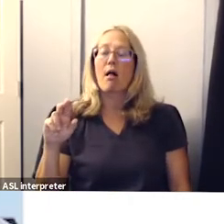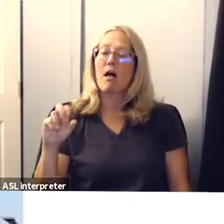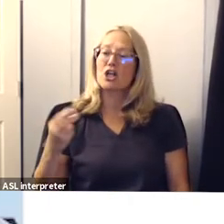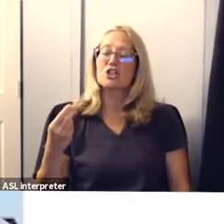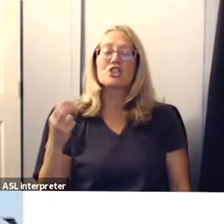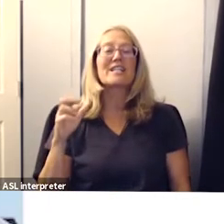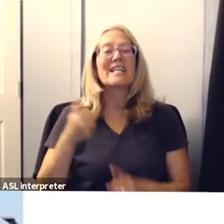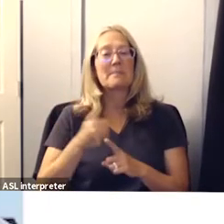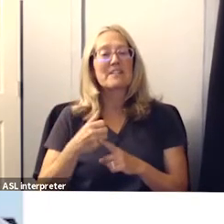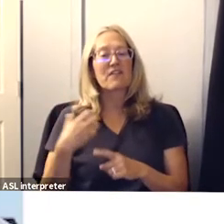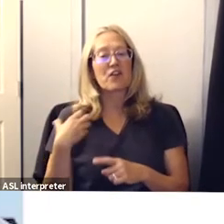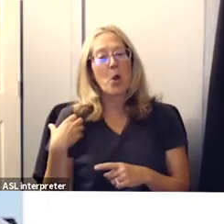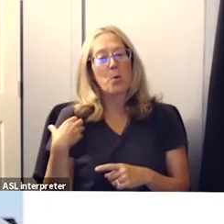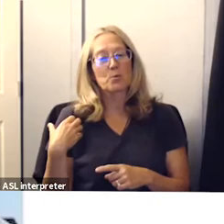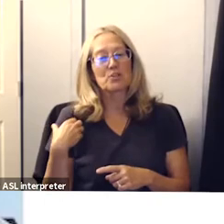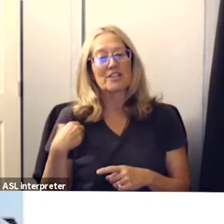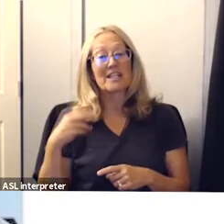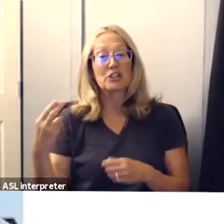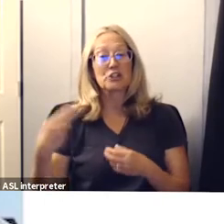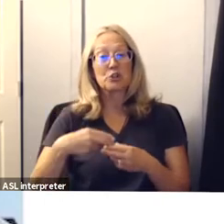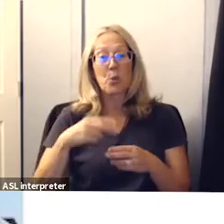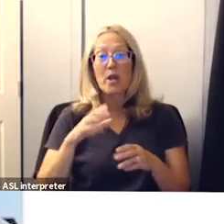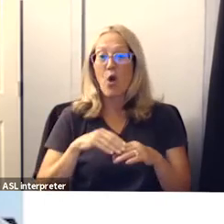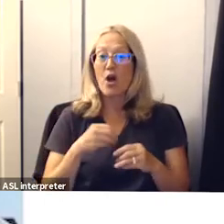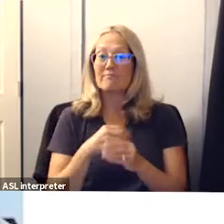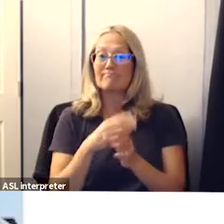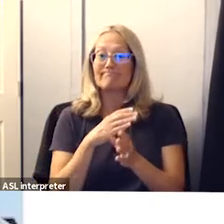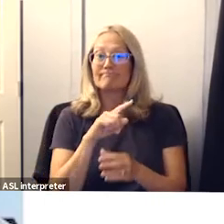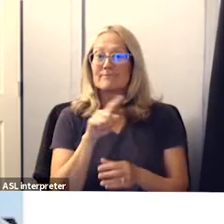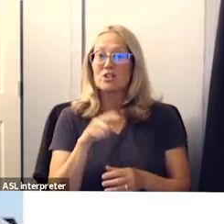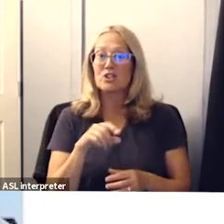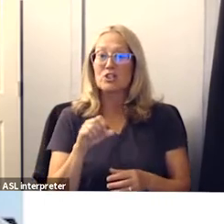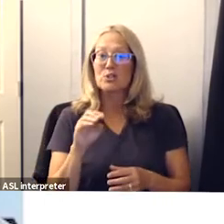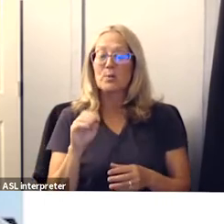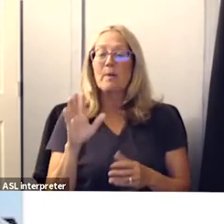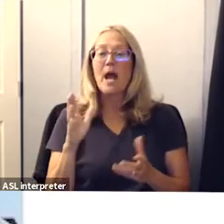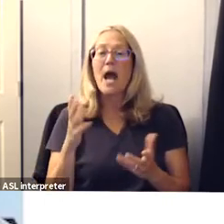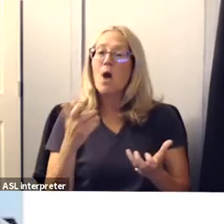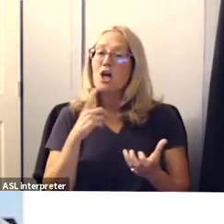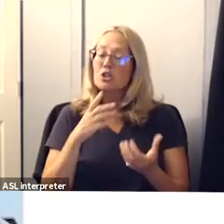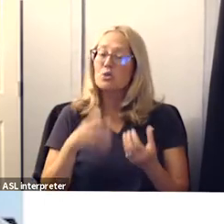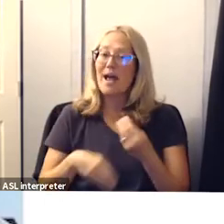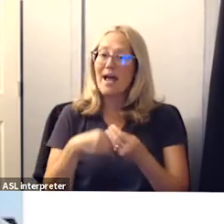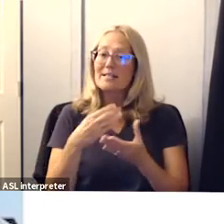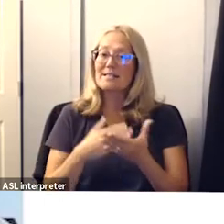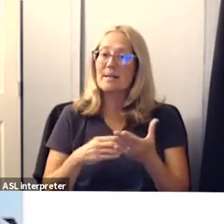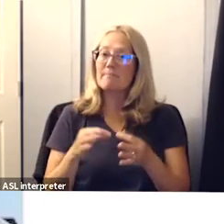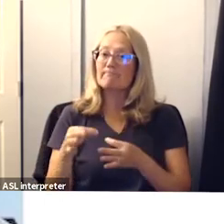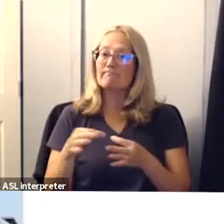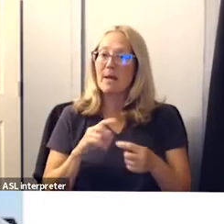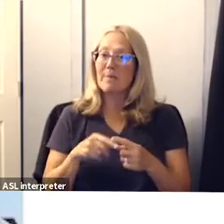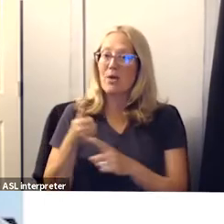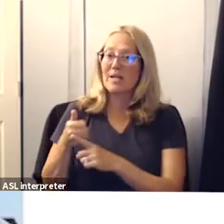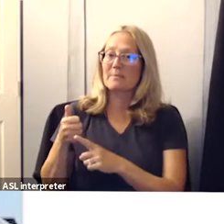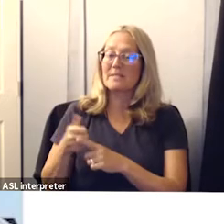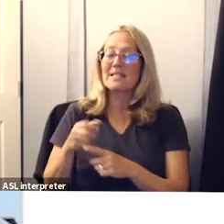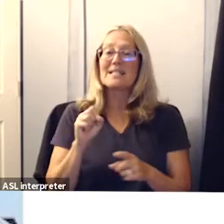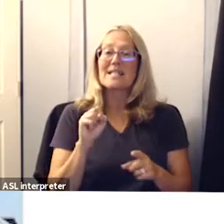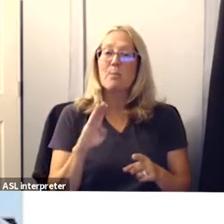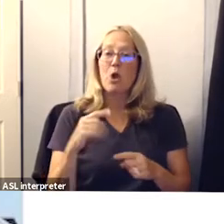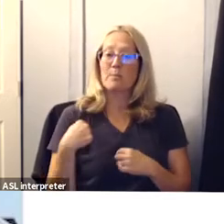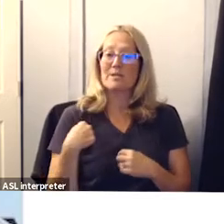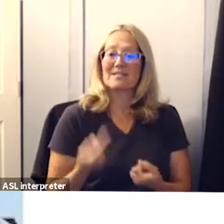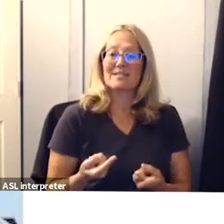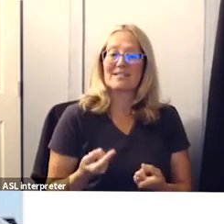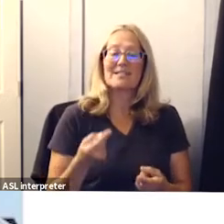via zoom today but before he does i do want to say a few words about him coach wash has been coaching at santa barbara high school since